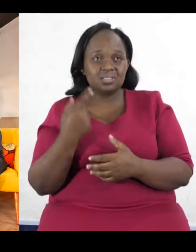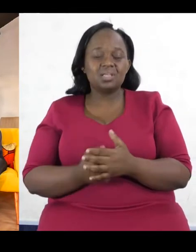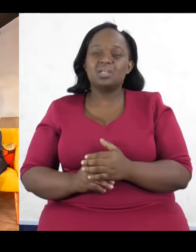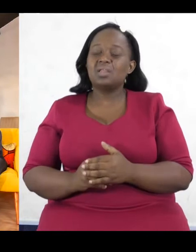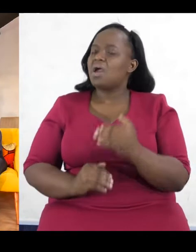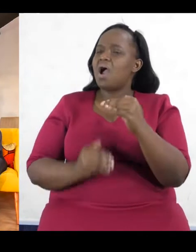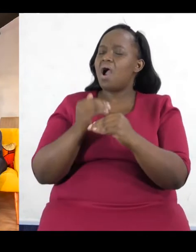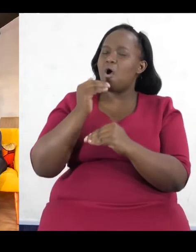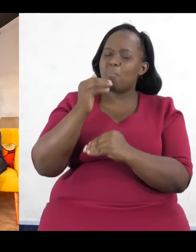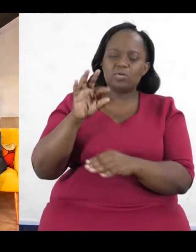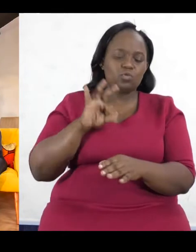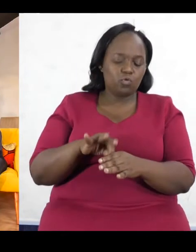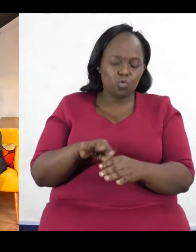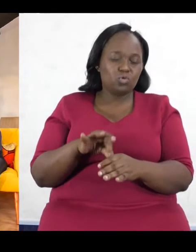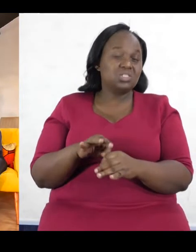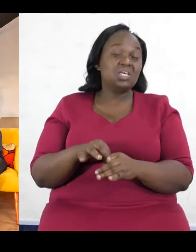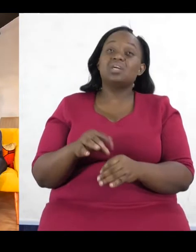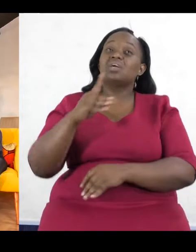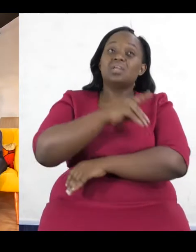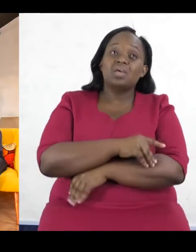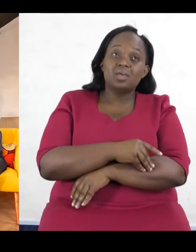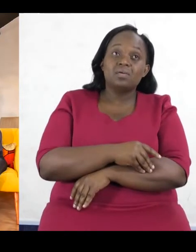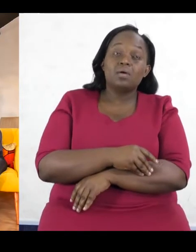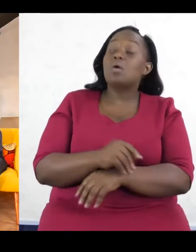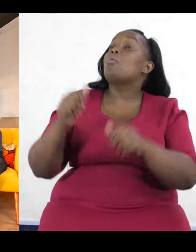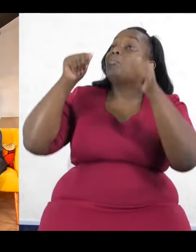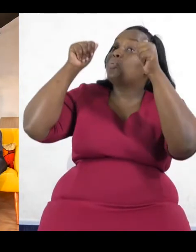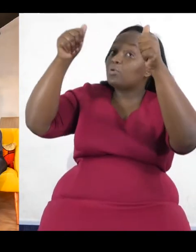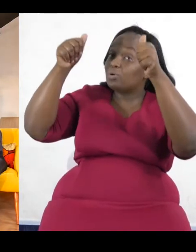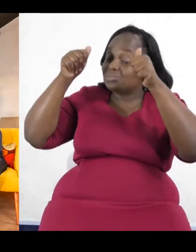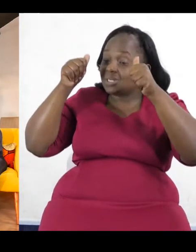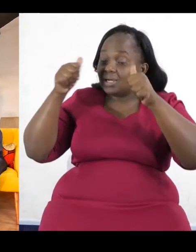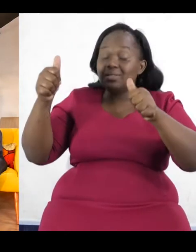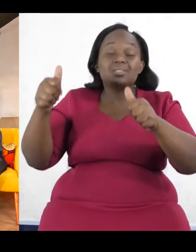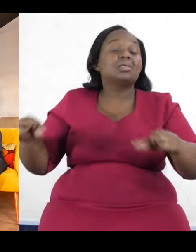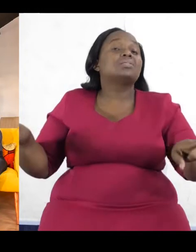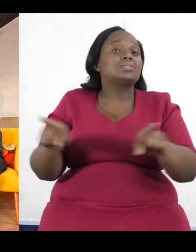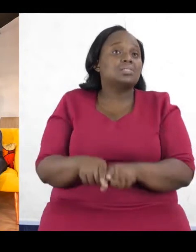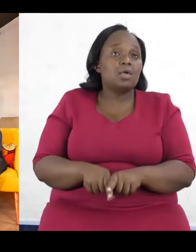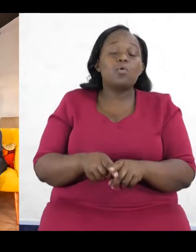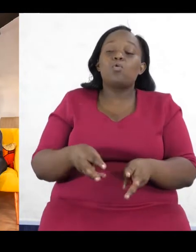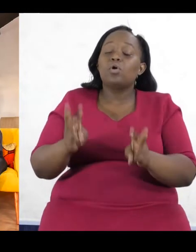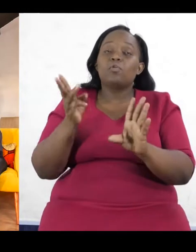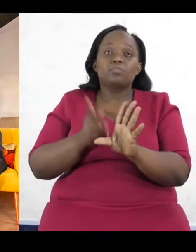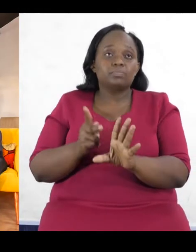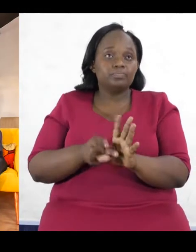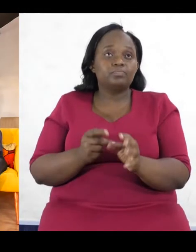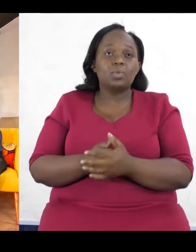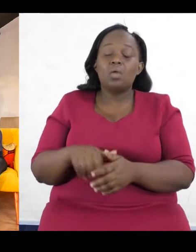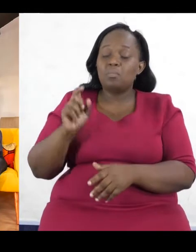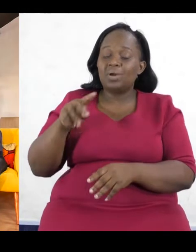Protesting is part of participation, and we just need to create an all-round conducive environment for that. And